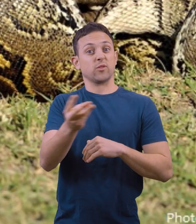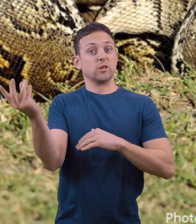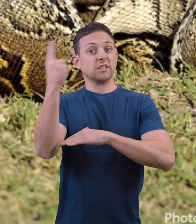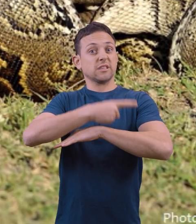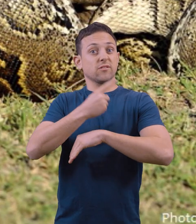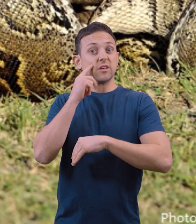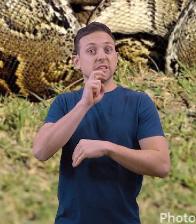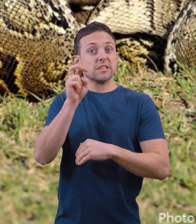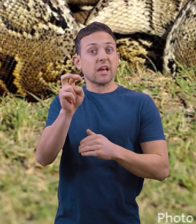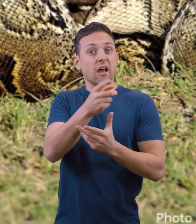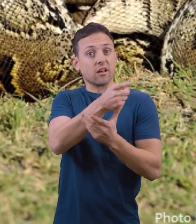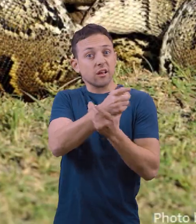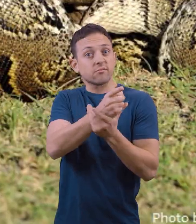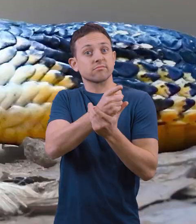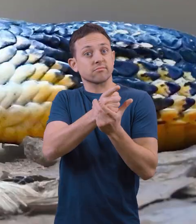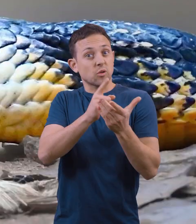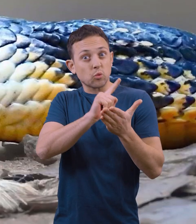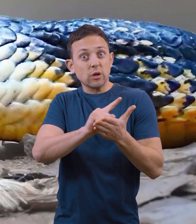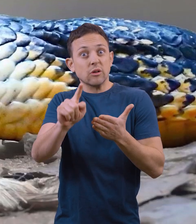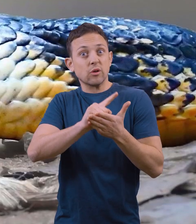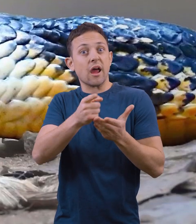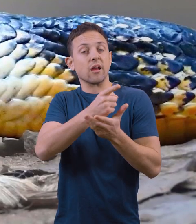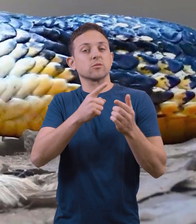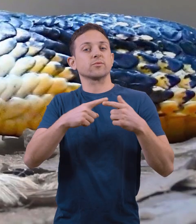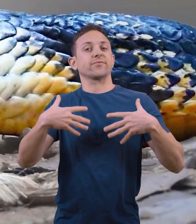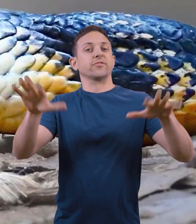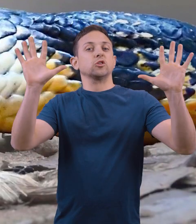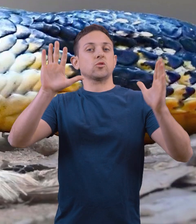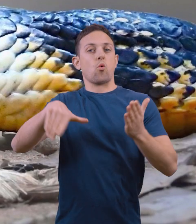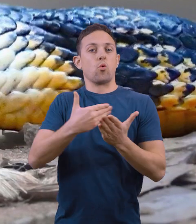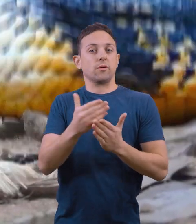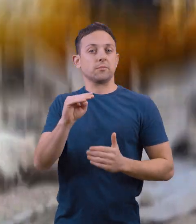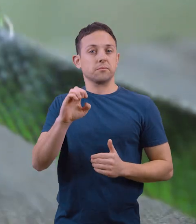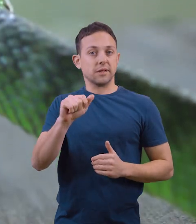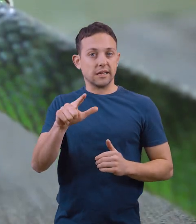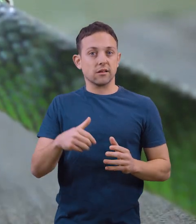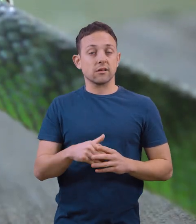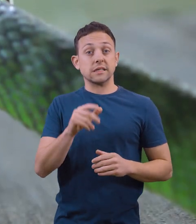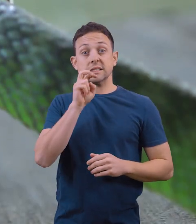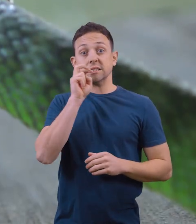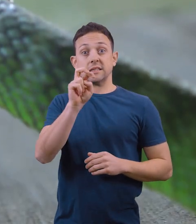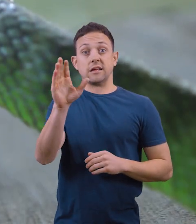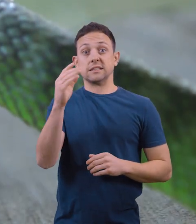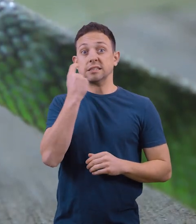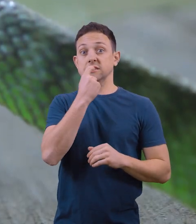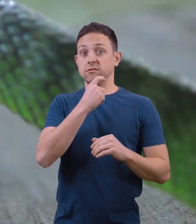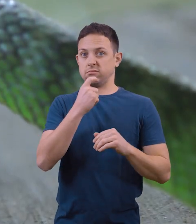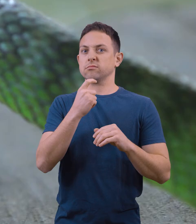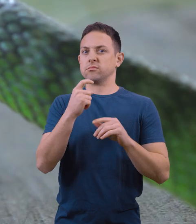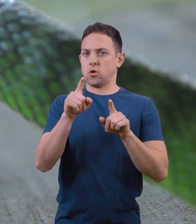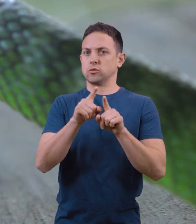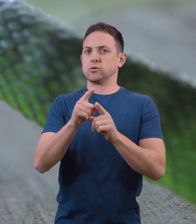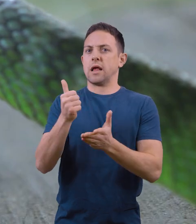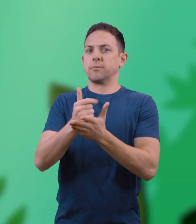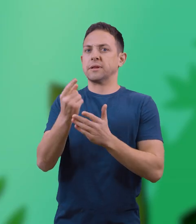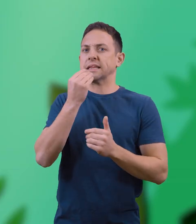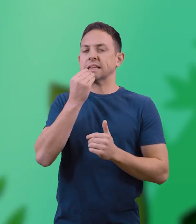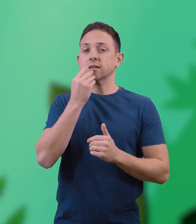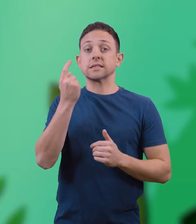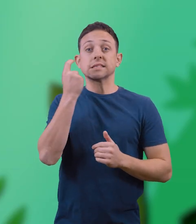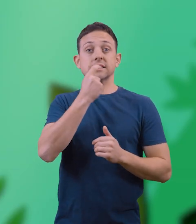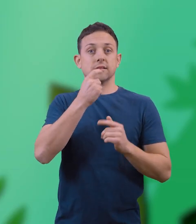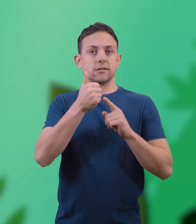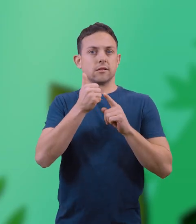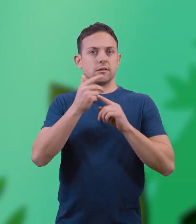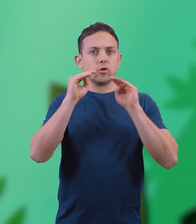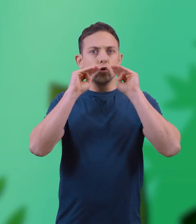snake anywhere from a couple days to weeks to finish the meal they catch. Snakes' teeth also help them eat. The